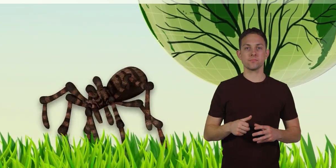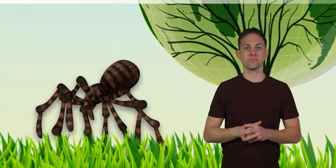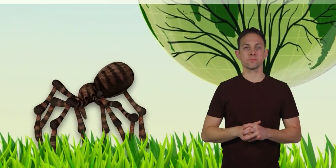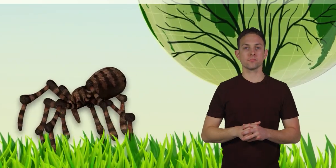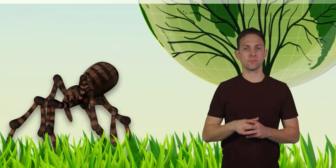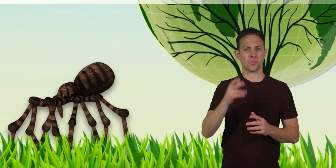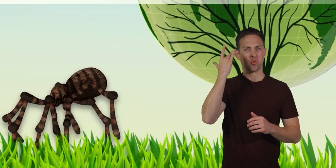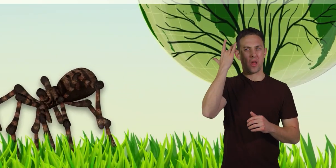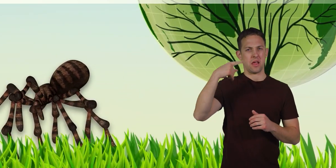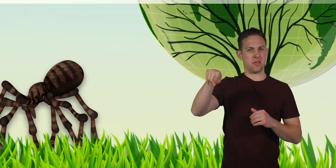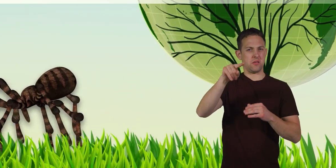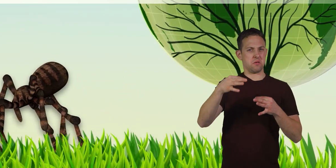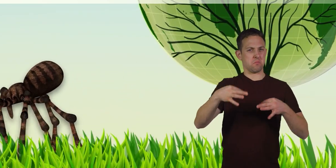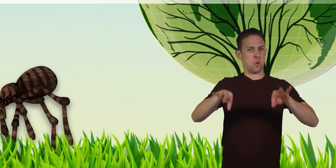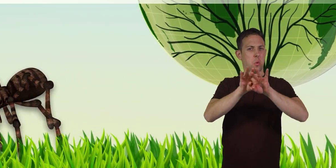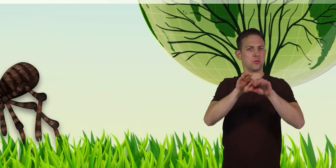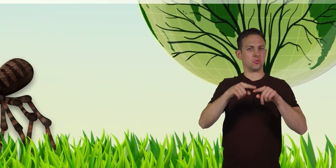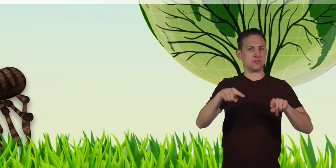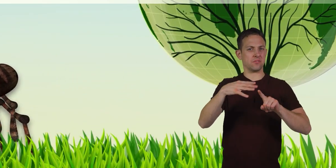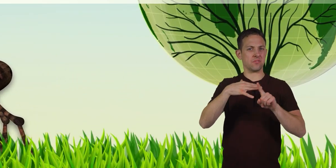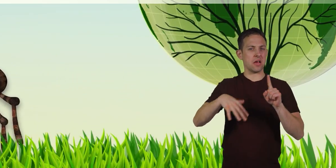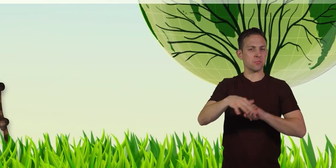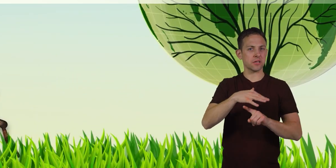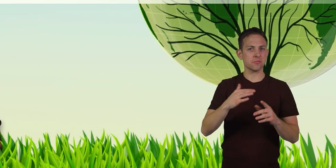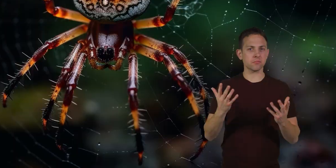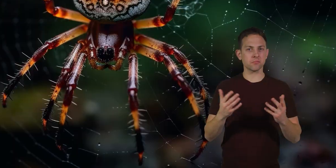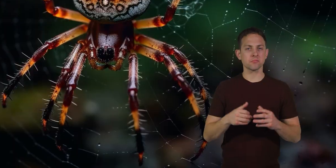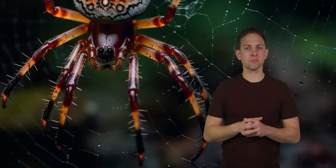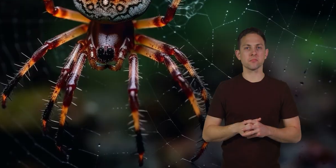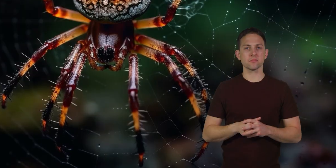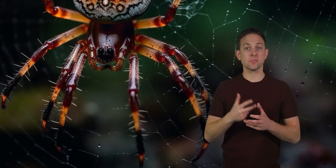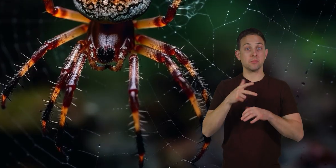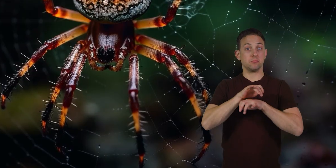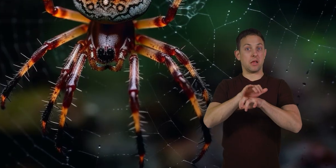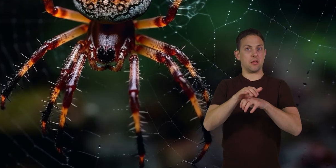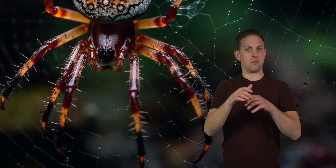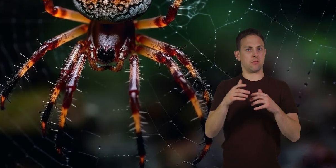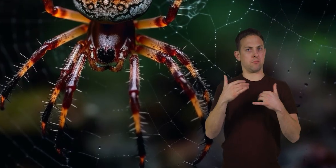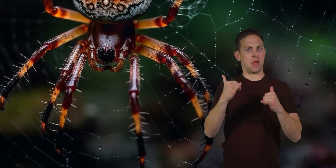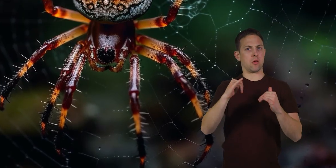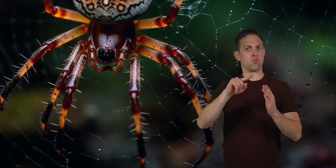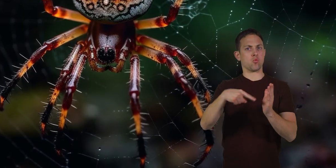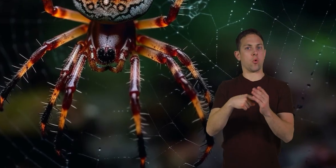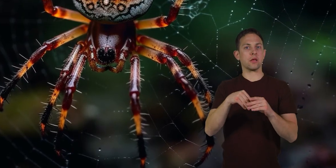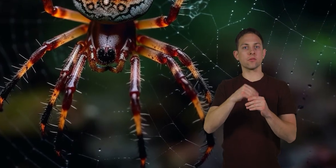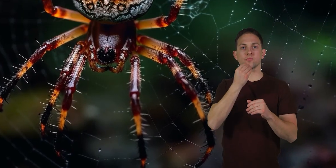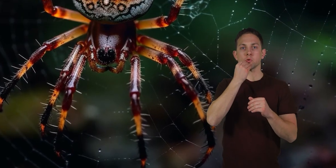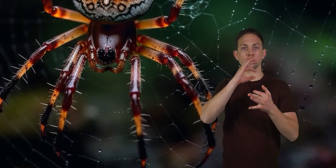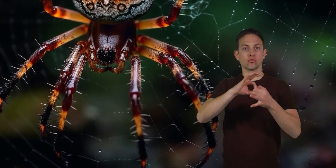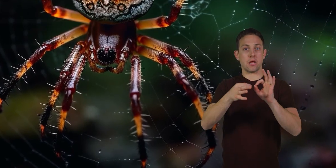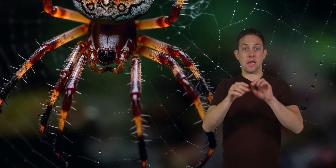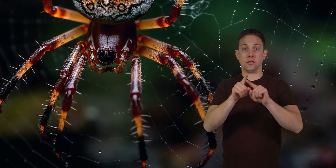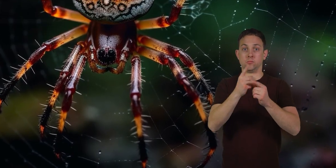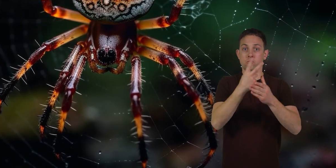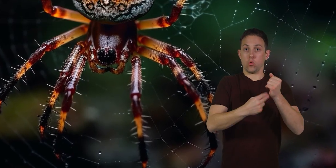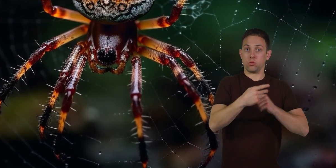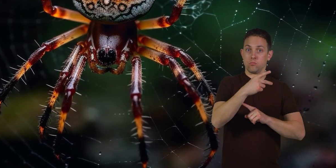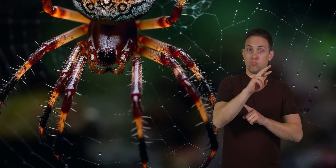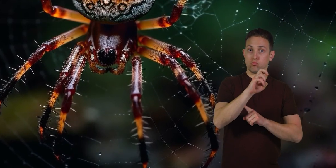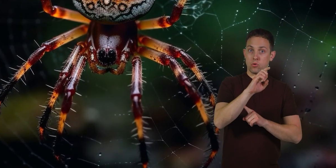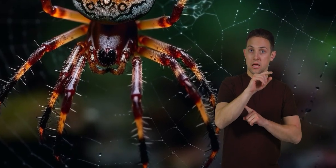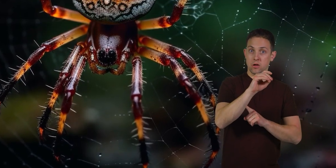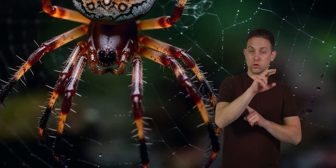Why are they important to the environment? Spiders play a role in the food chain as both predators